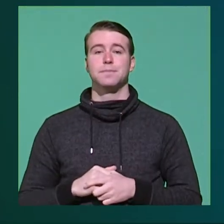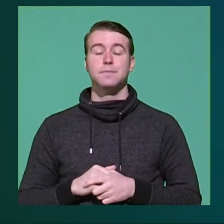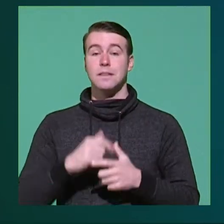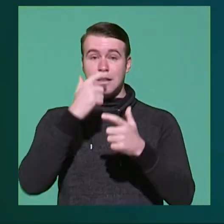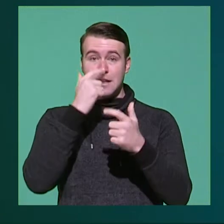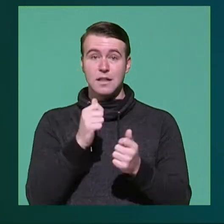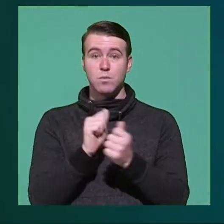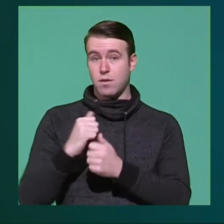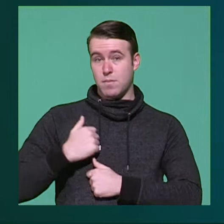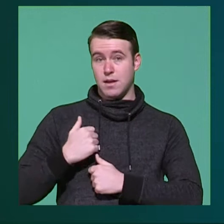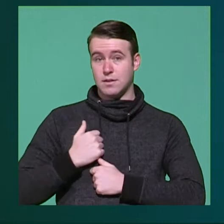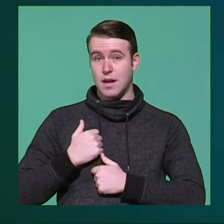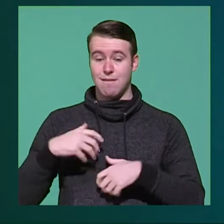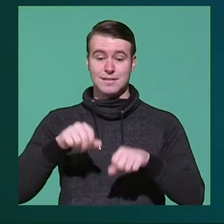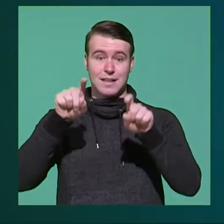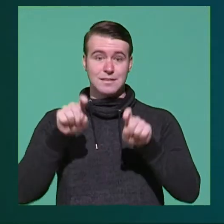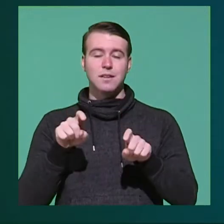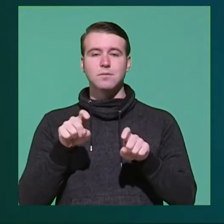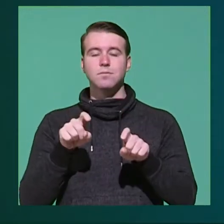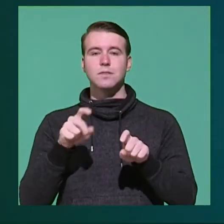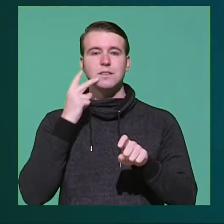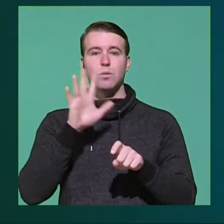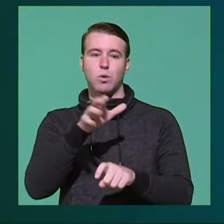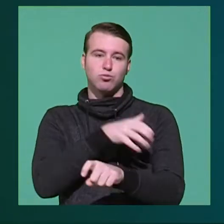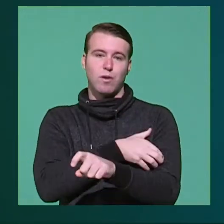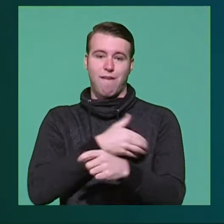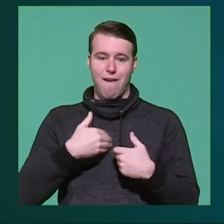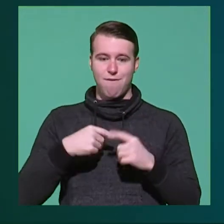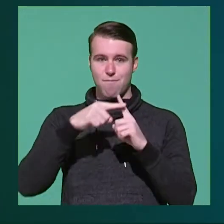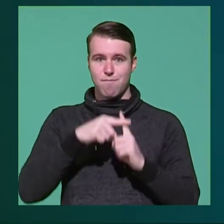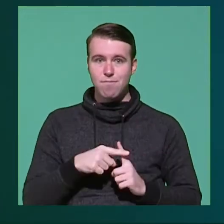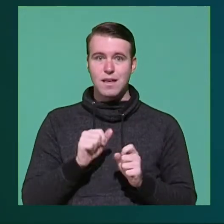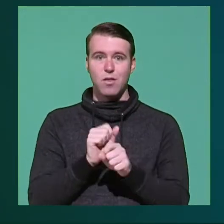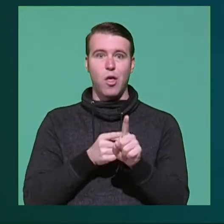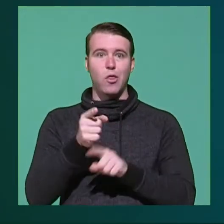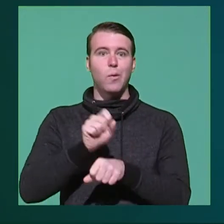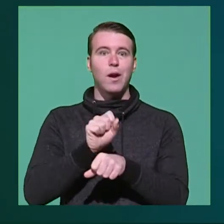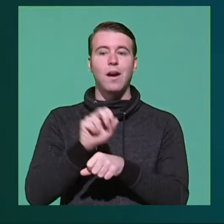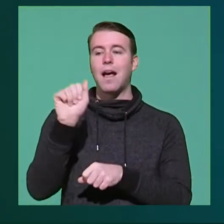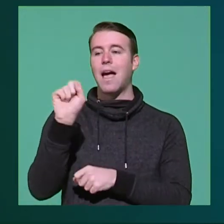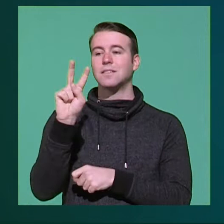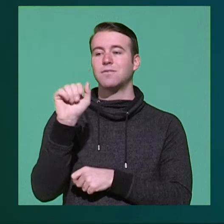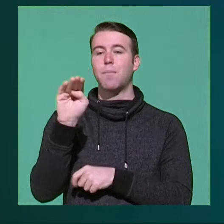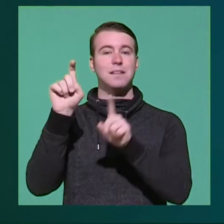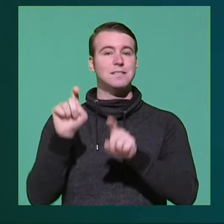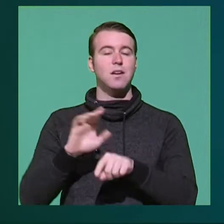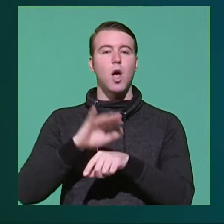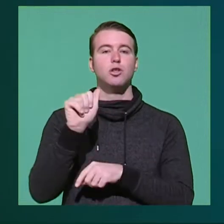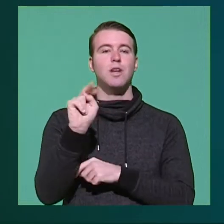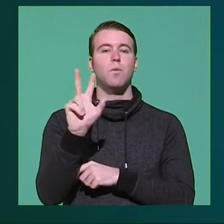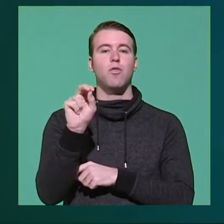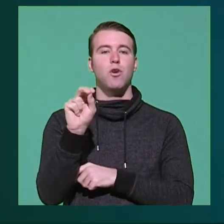Interested in the military? Take an assessment to see where your strengths can lead you into a career. ASVAP will be January